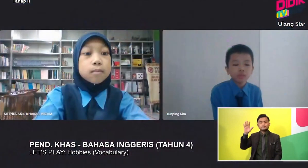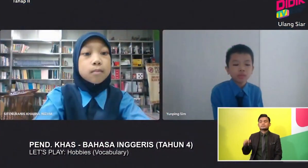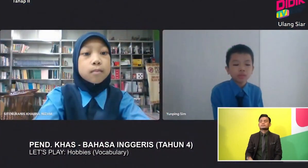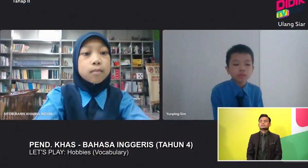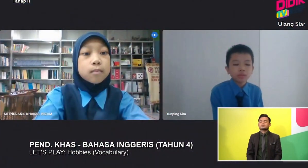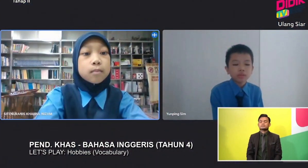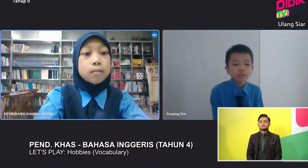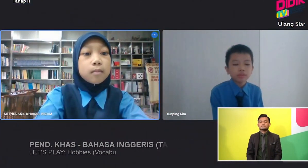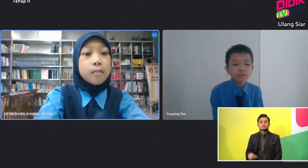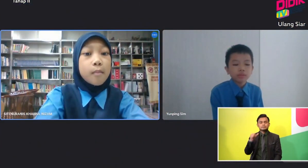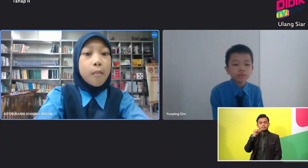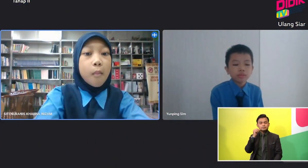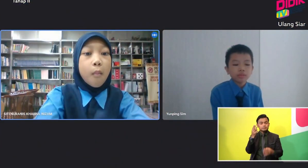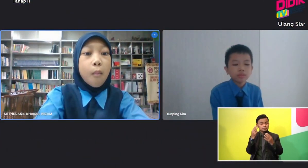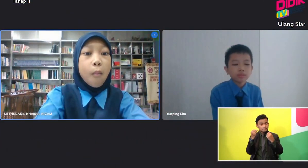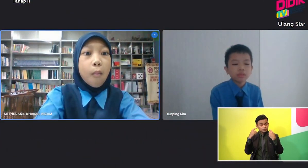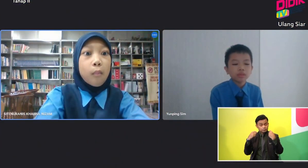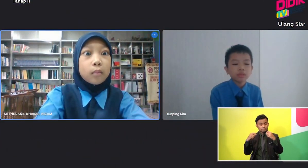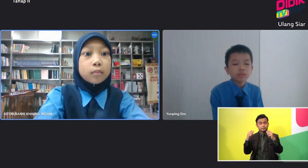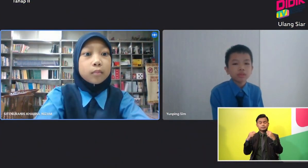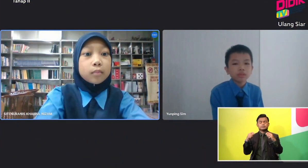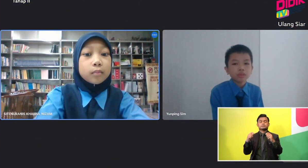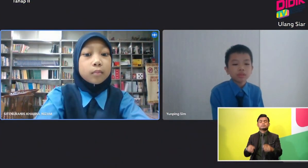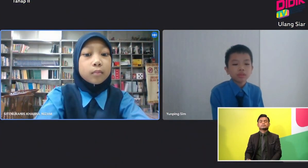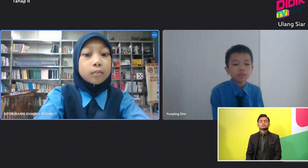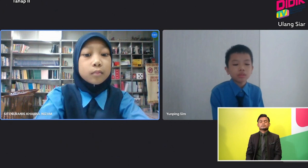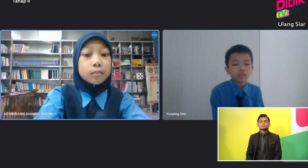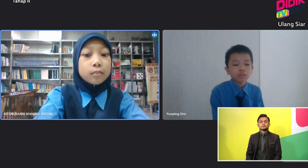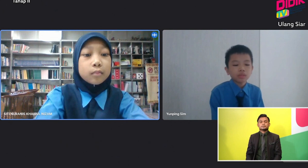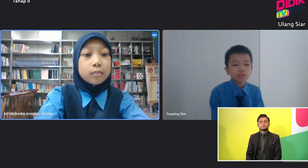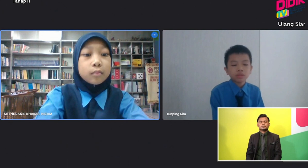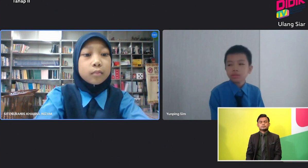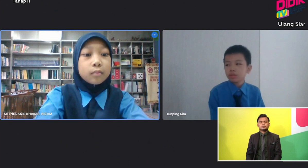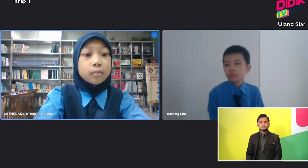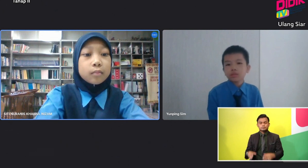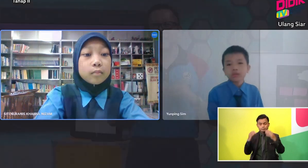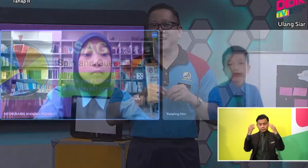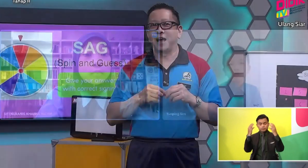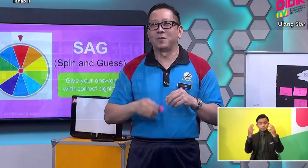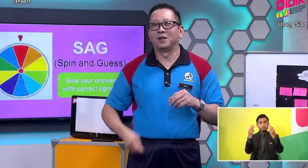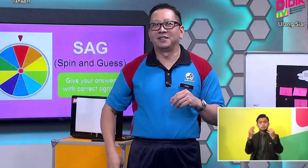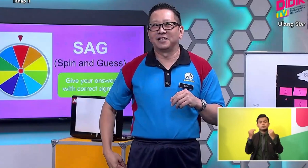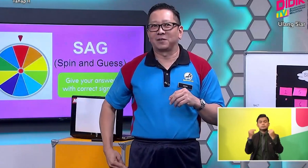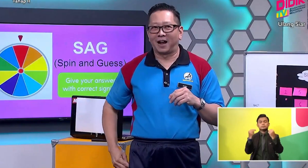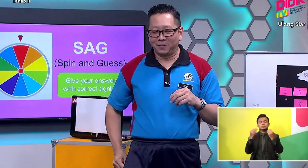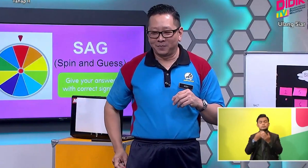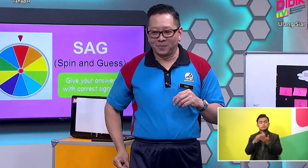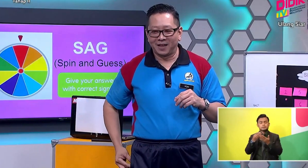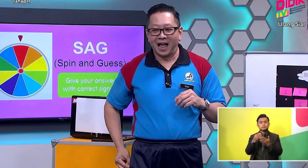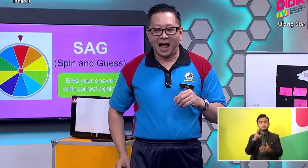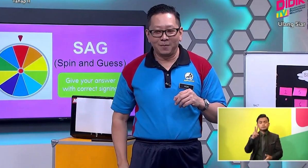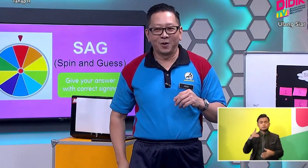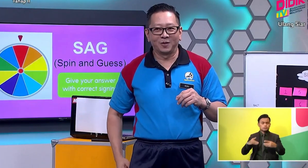Hanif want to try? I'm going to give you 2 star for this Okay, I'm going to describe